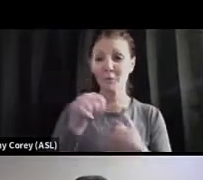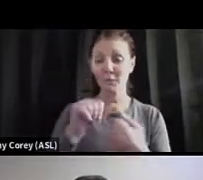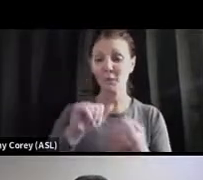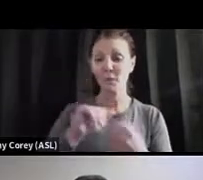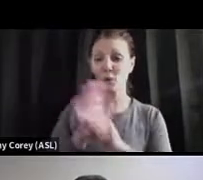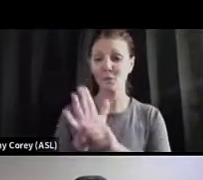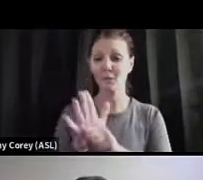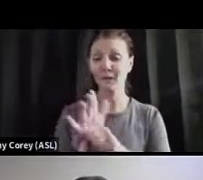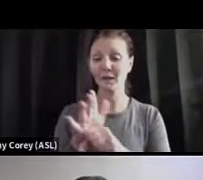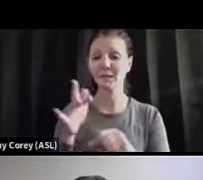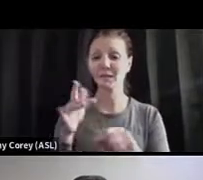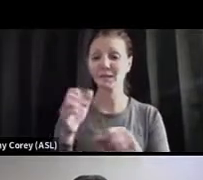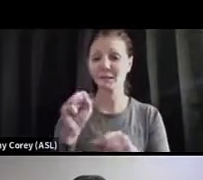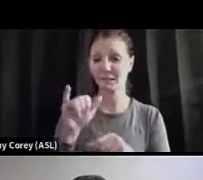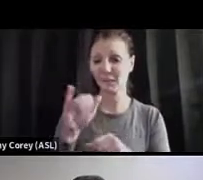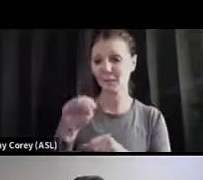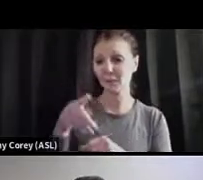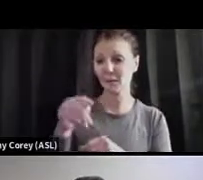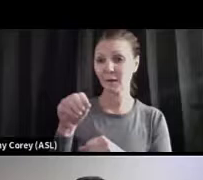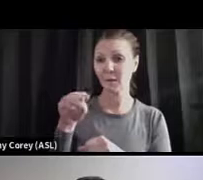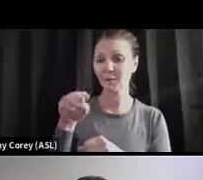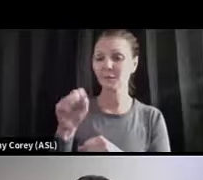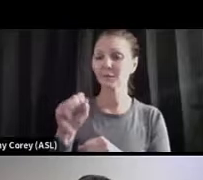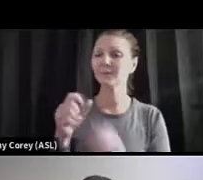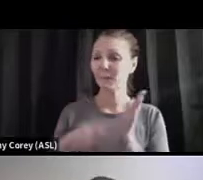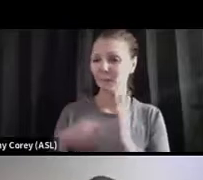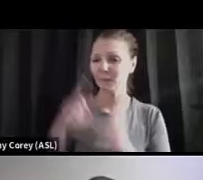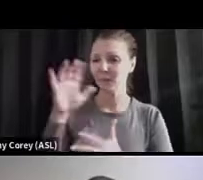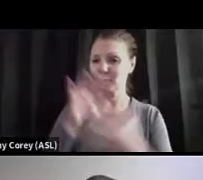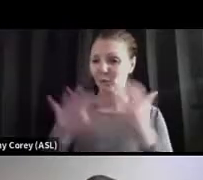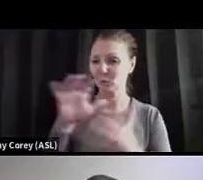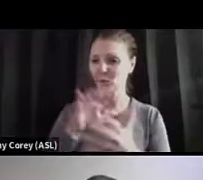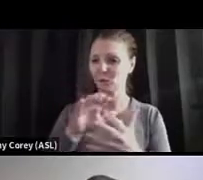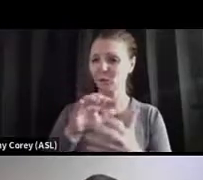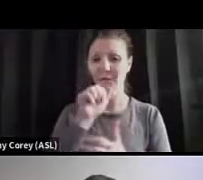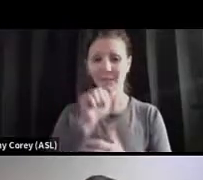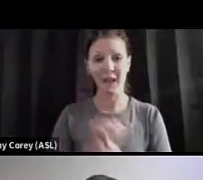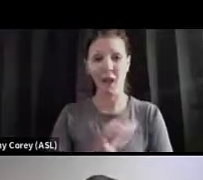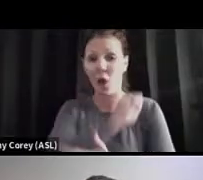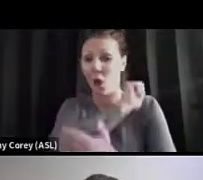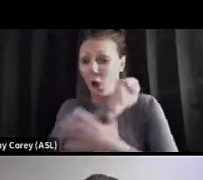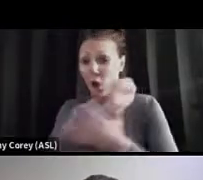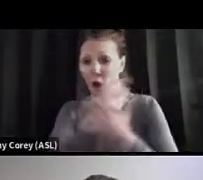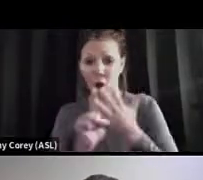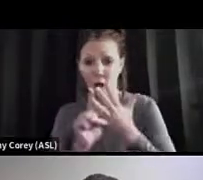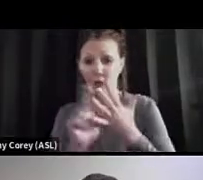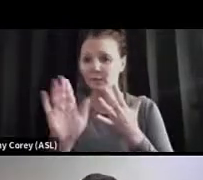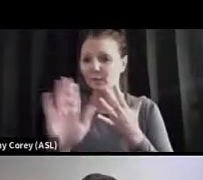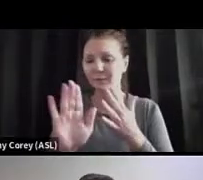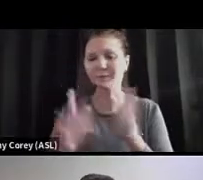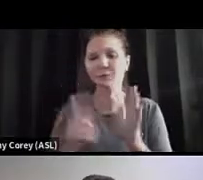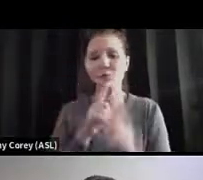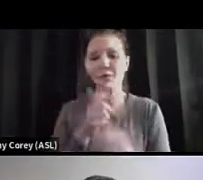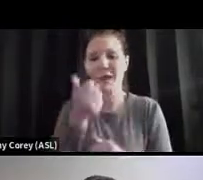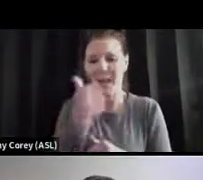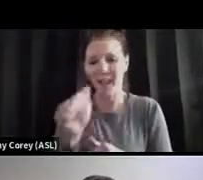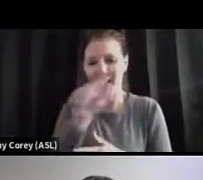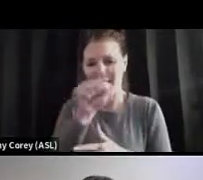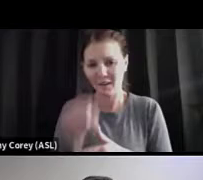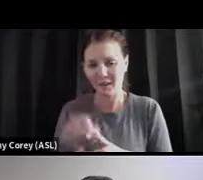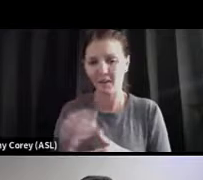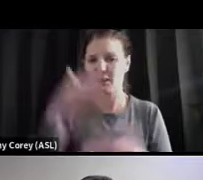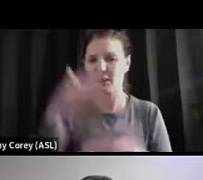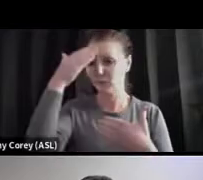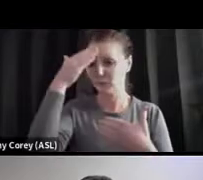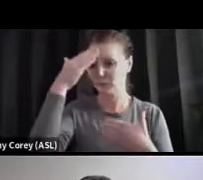folks sometimes get confused. It's not all of the above. It's really any of the above. So fever or chills,